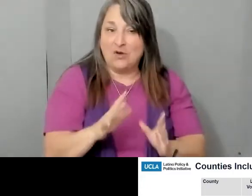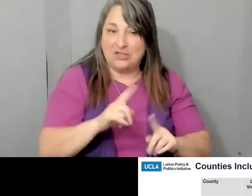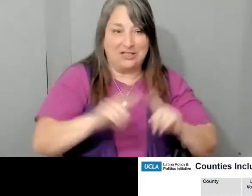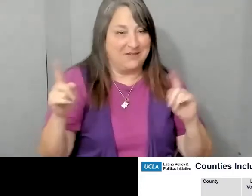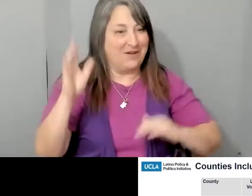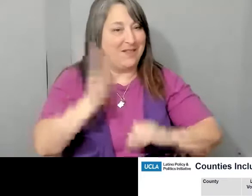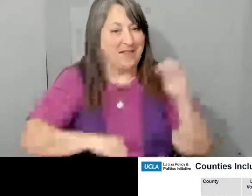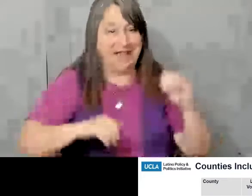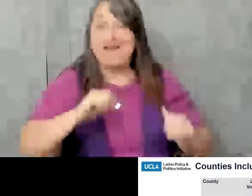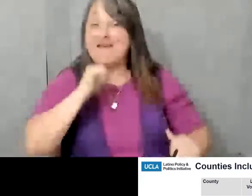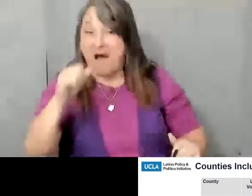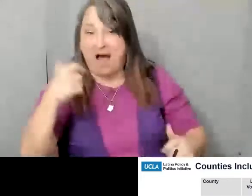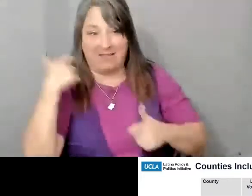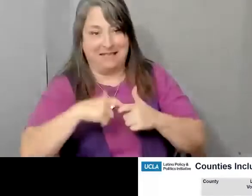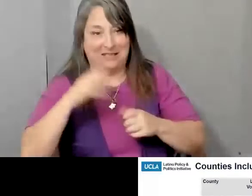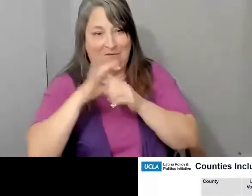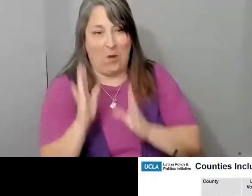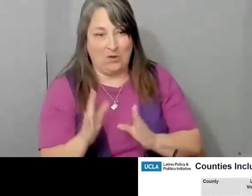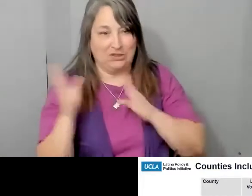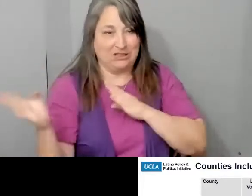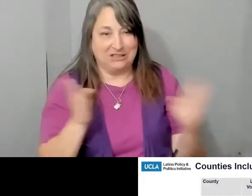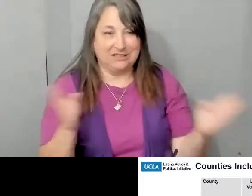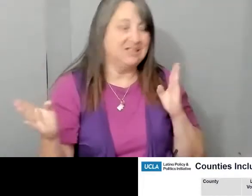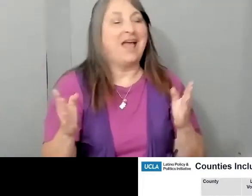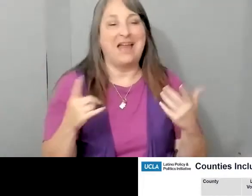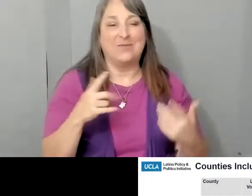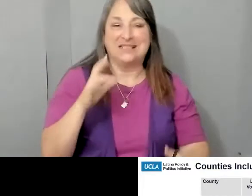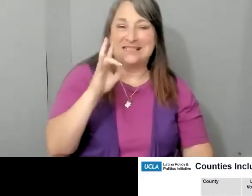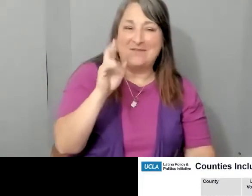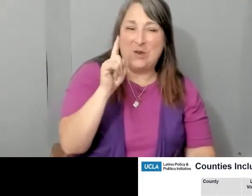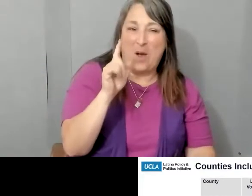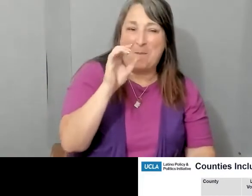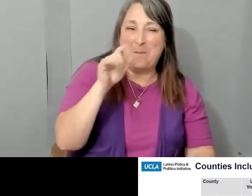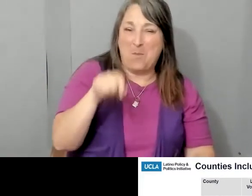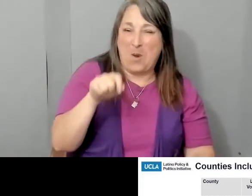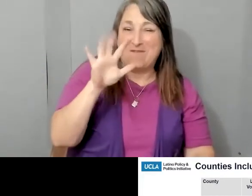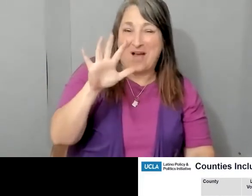voters. And then obviously there, the share was 71.5%, which was no on recall.